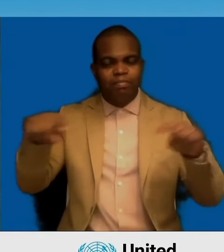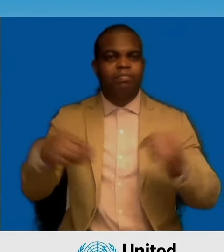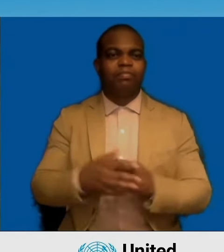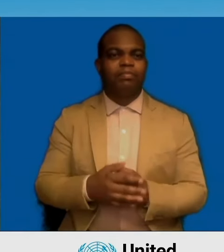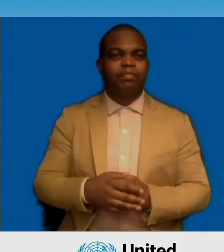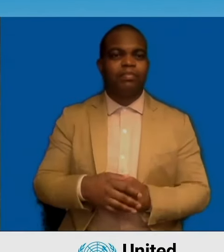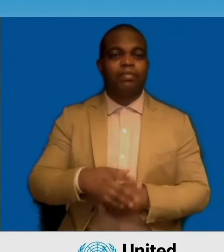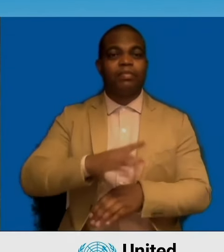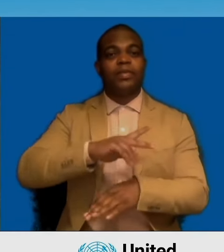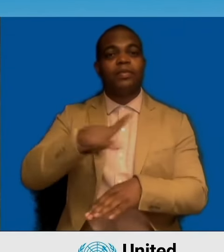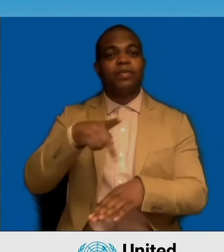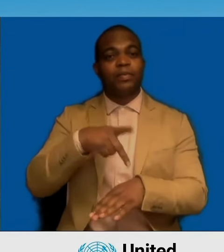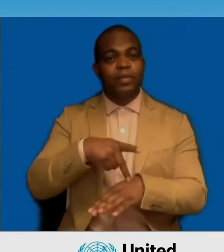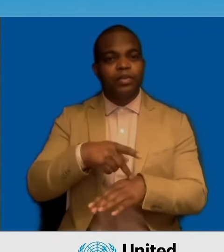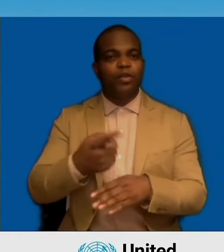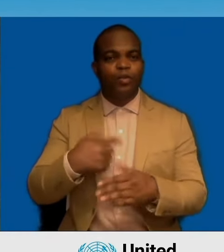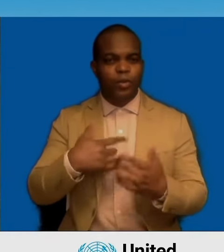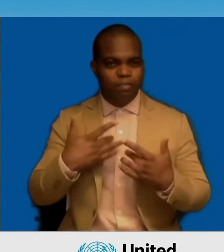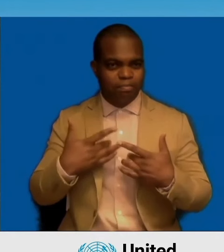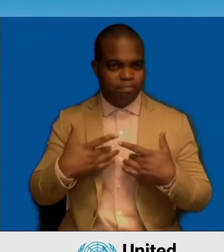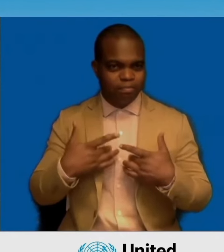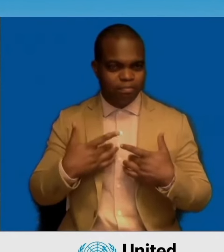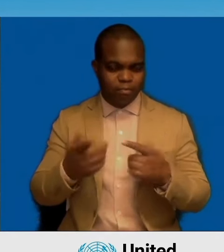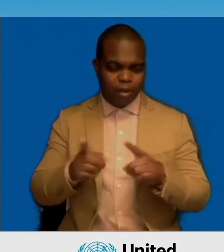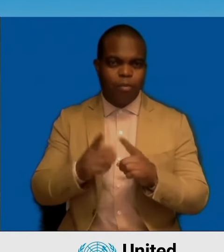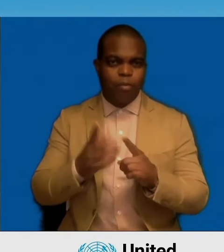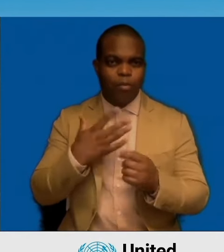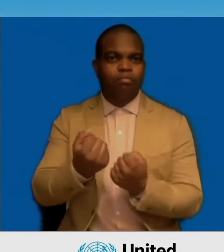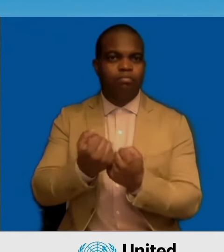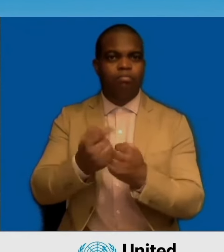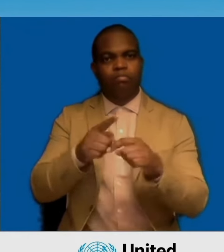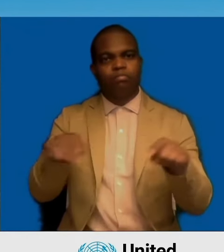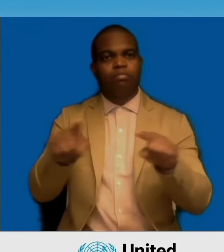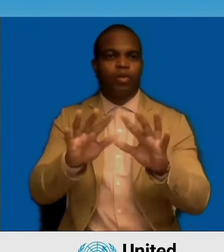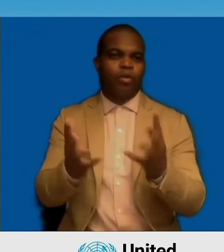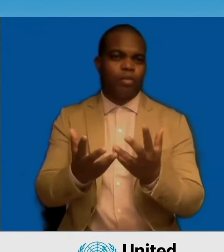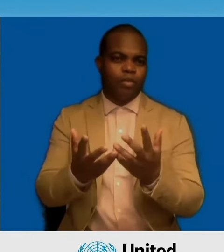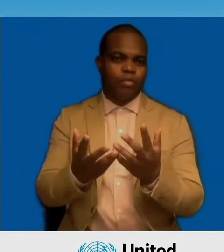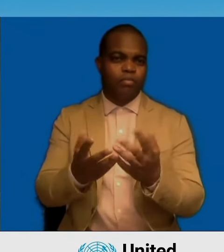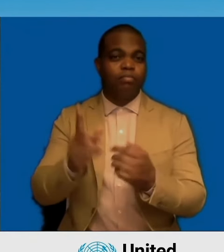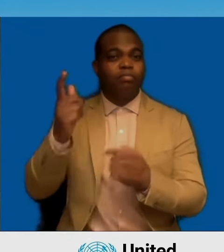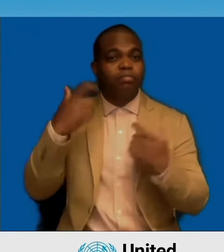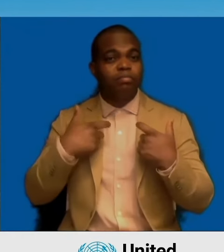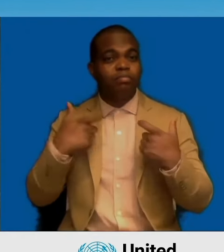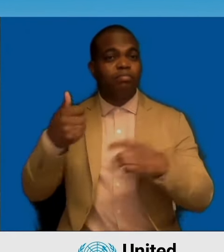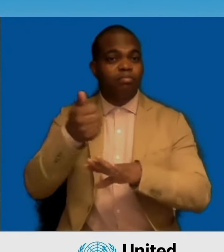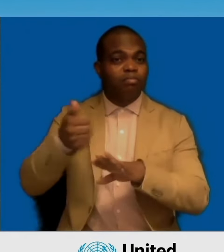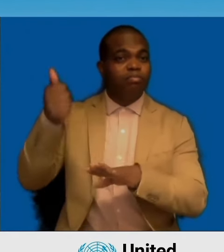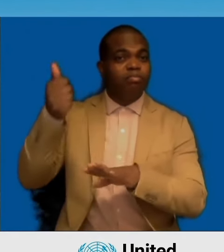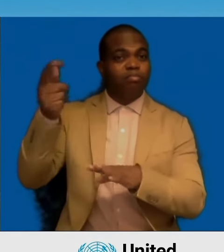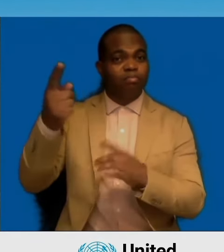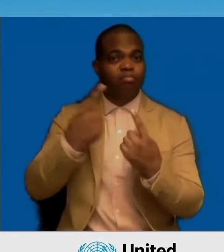The Secretary General sent a resounding alarm last year, reminding us that growing dangers compel us to strengthen the